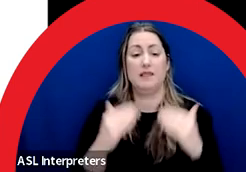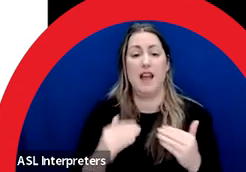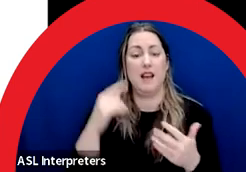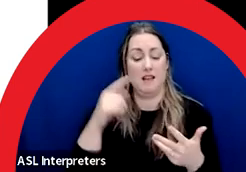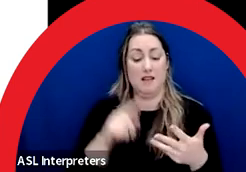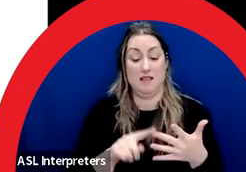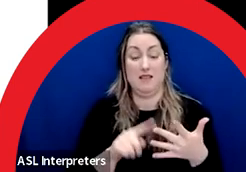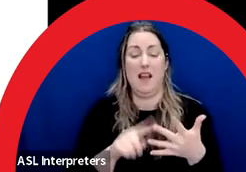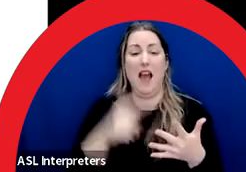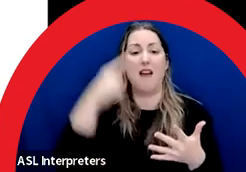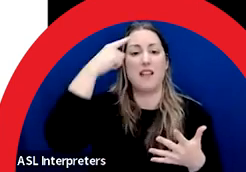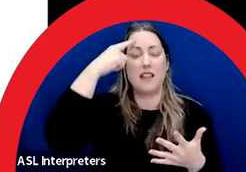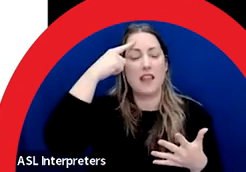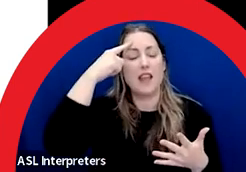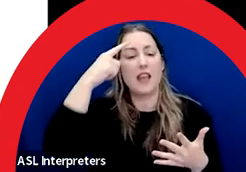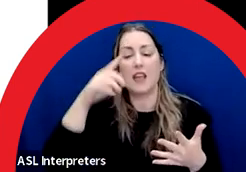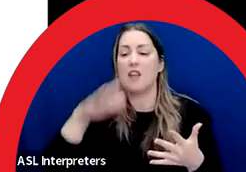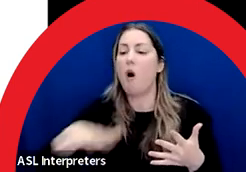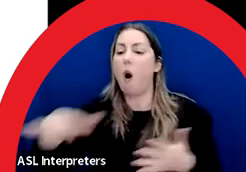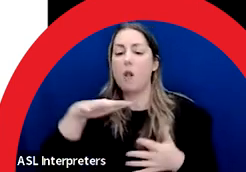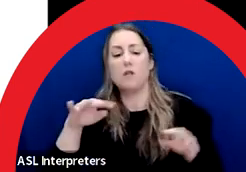And installers, installers